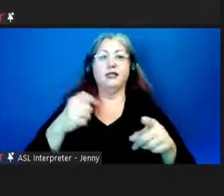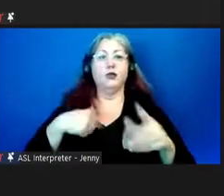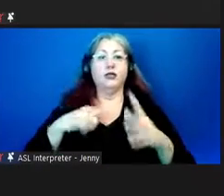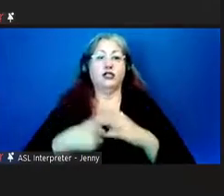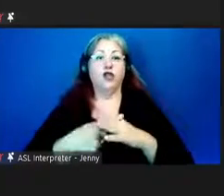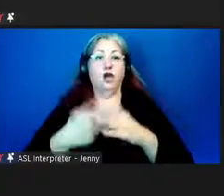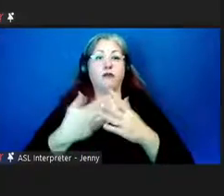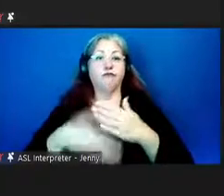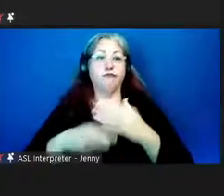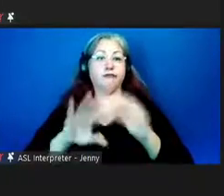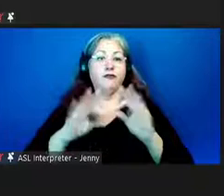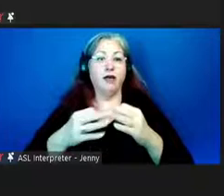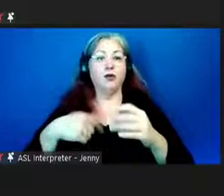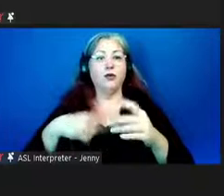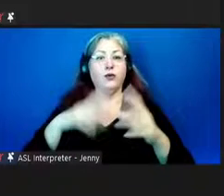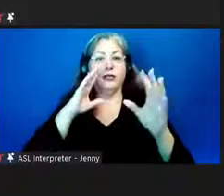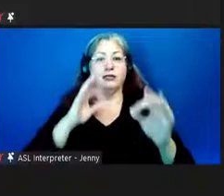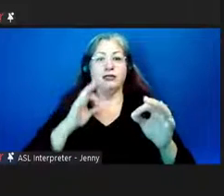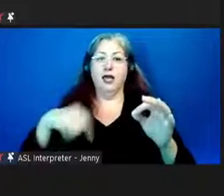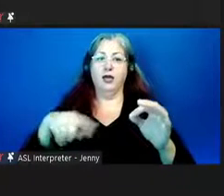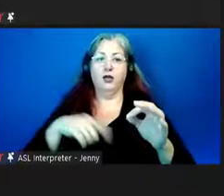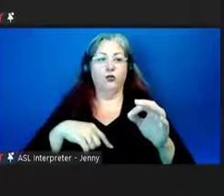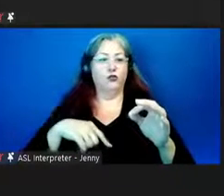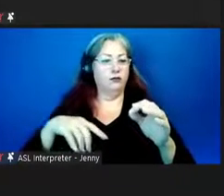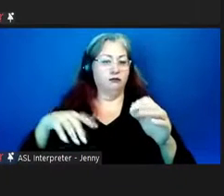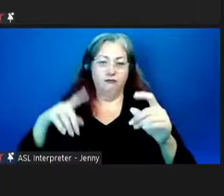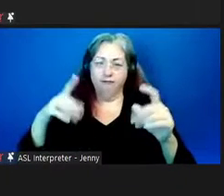family, we decided, okay, we're all in. We're gonna, uh,